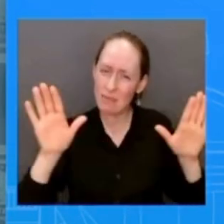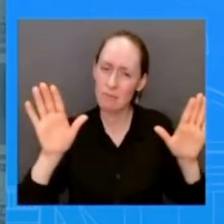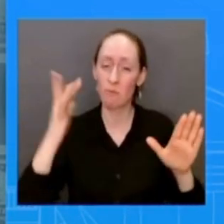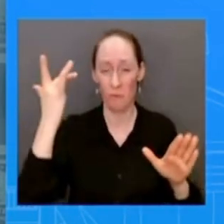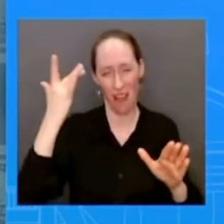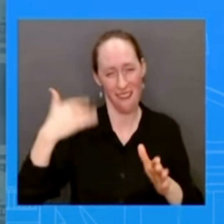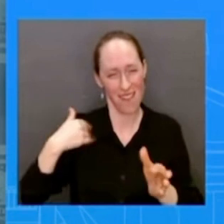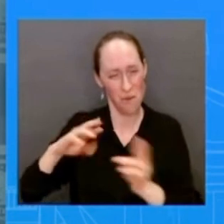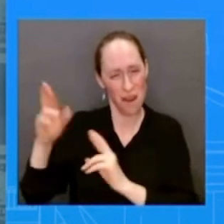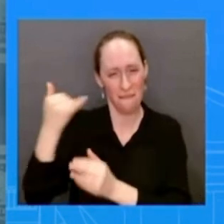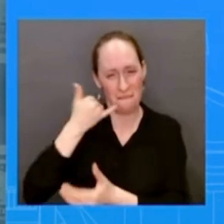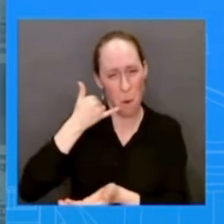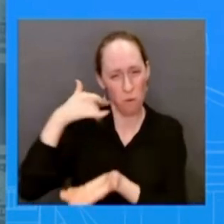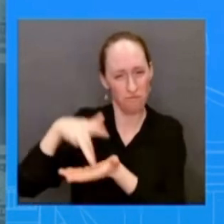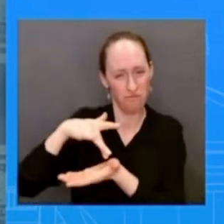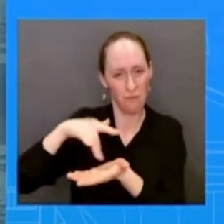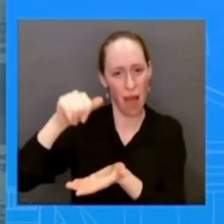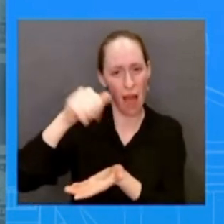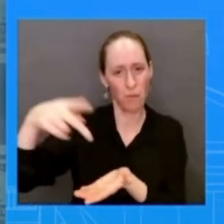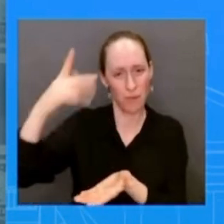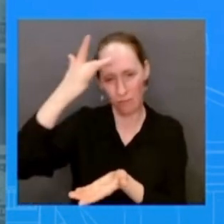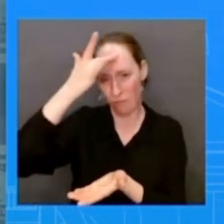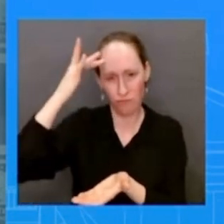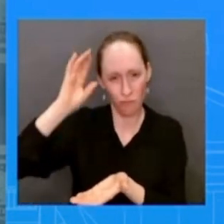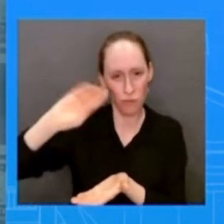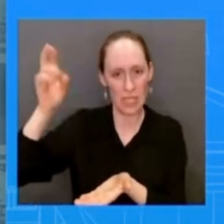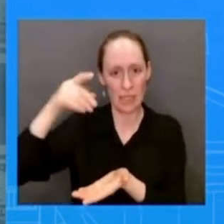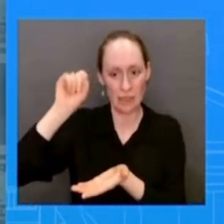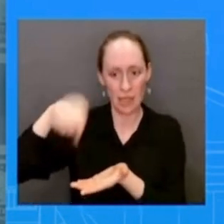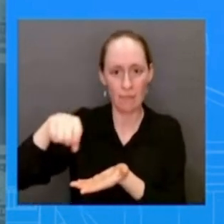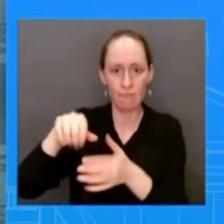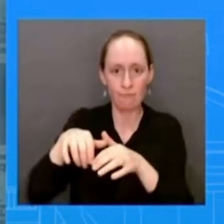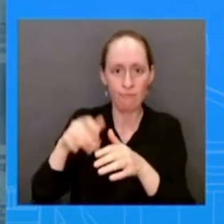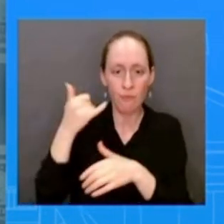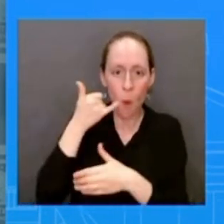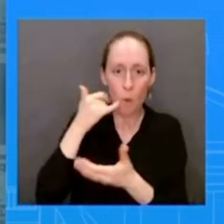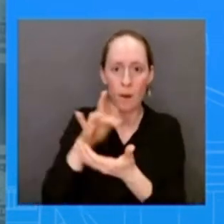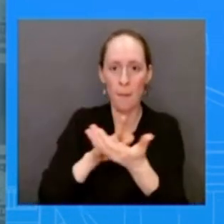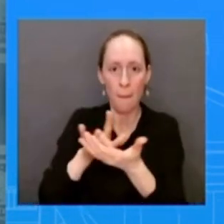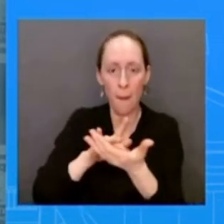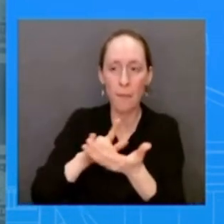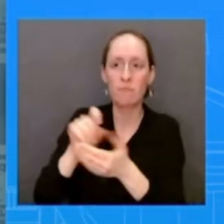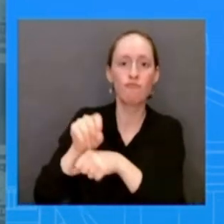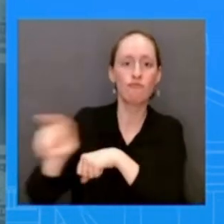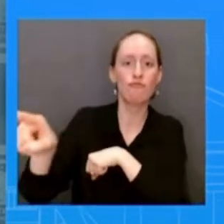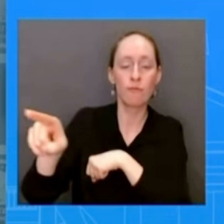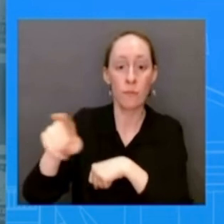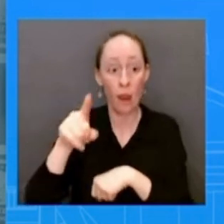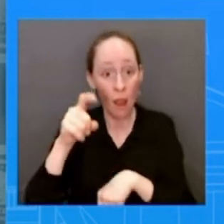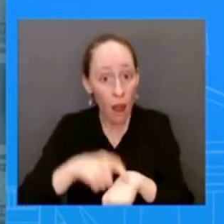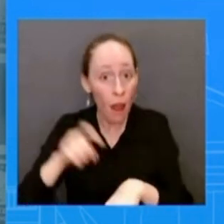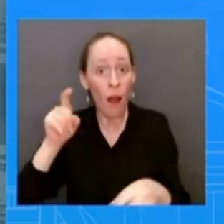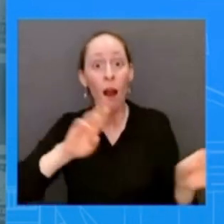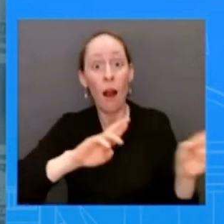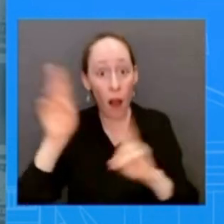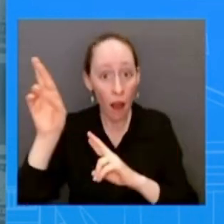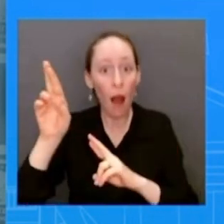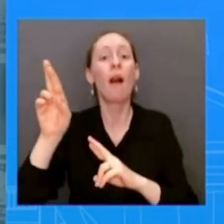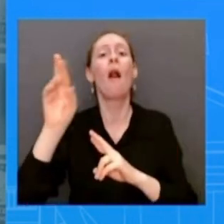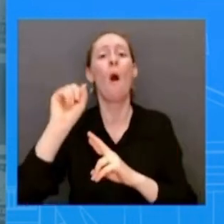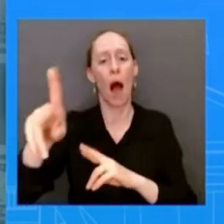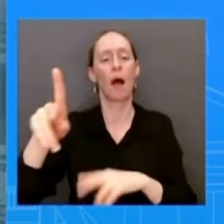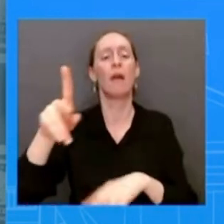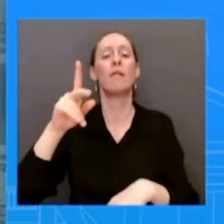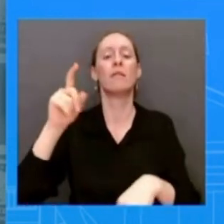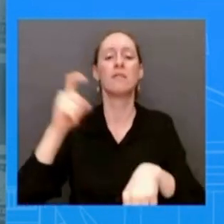that is a way an incentive uh an option a path if you will uh for them to use uh to to uh to figure out how can they how